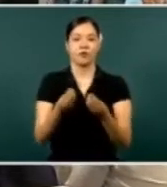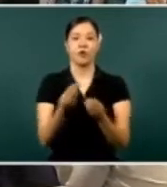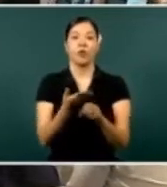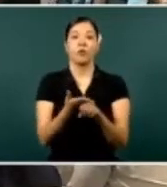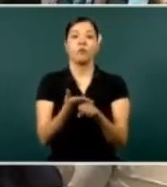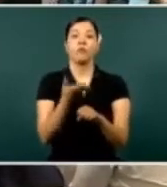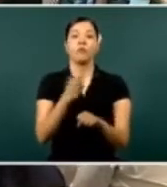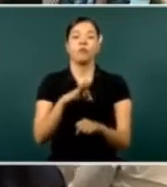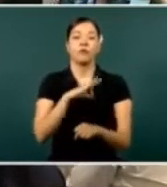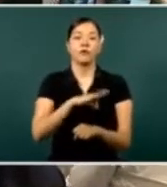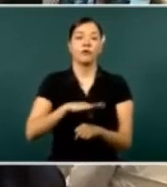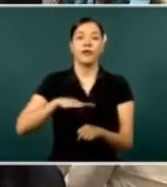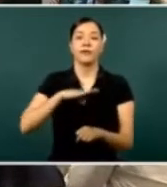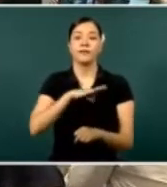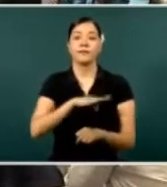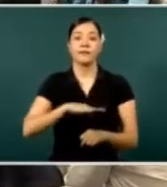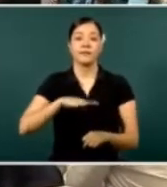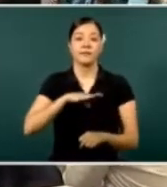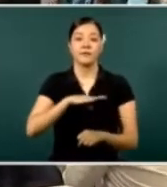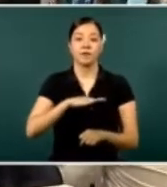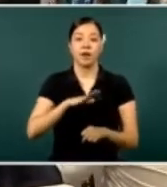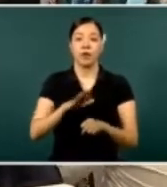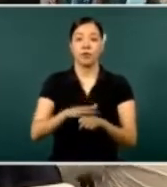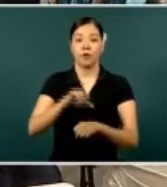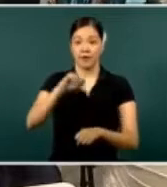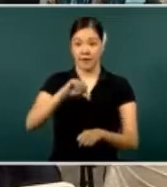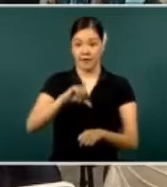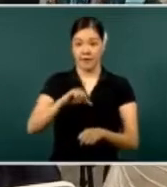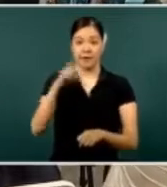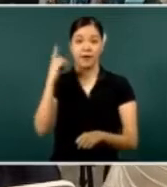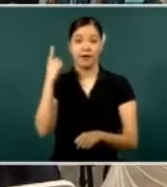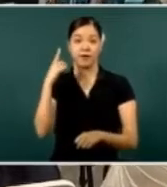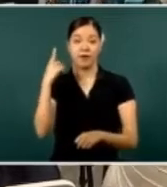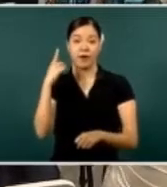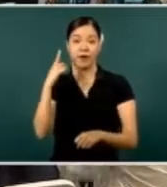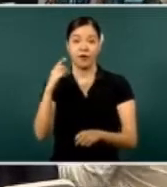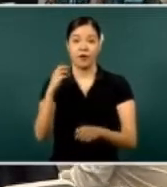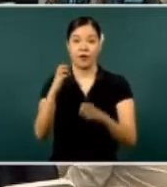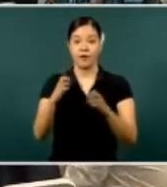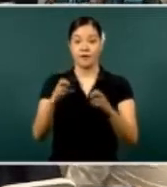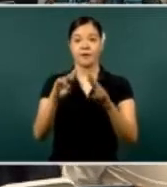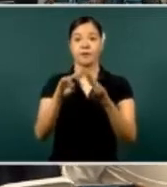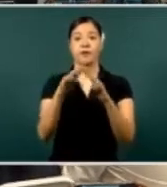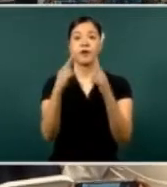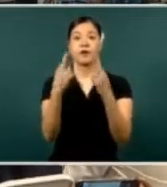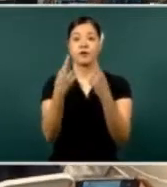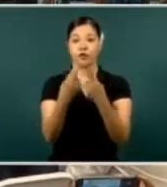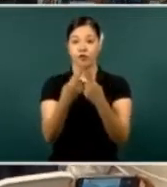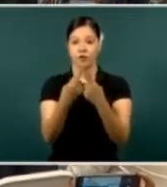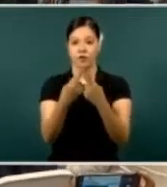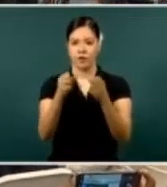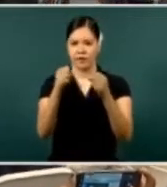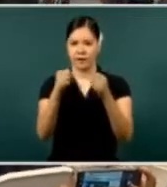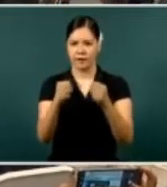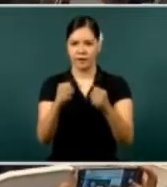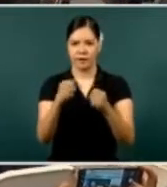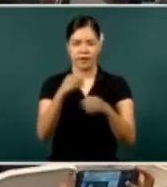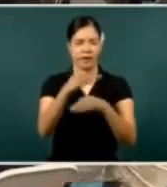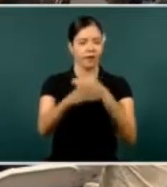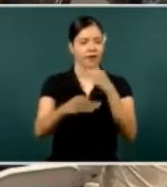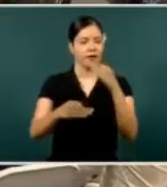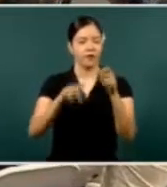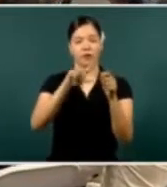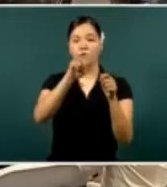that we are very happy that today, in Durango, we are making, having this reunion to realize